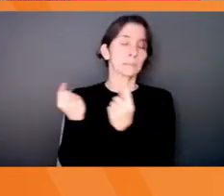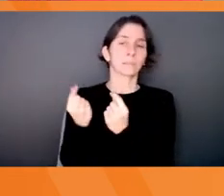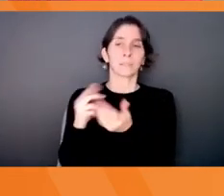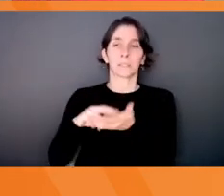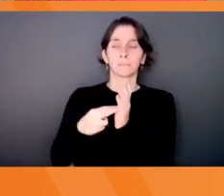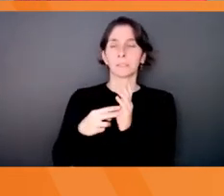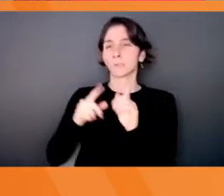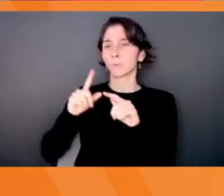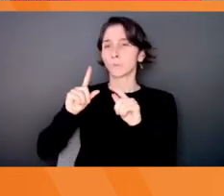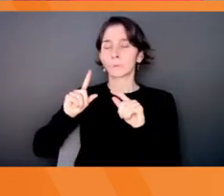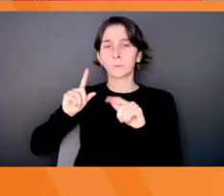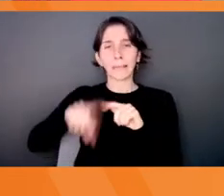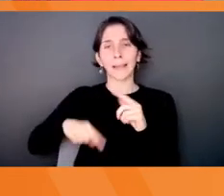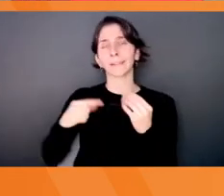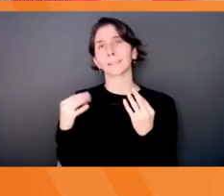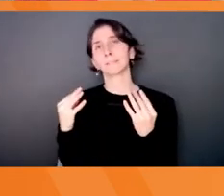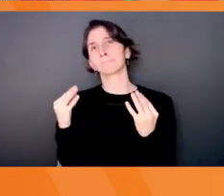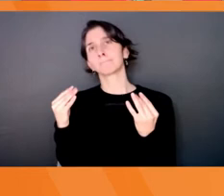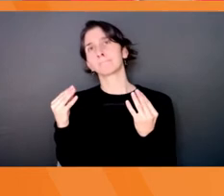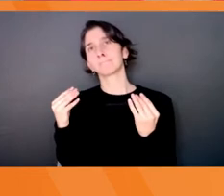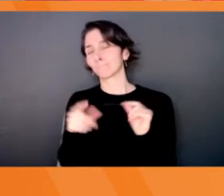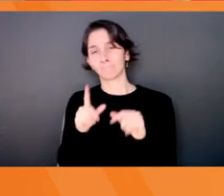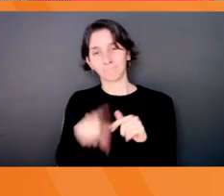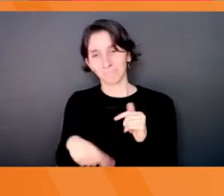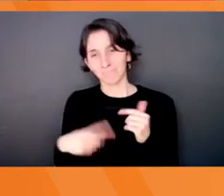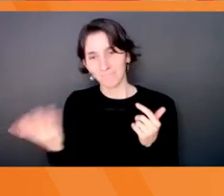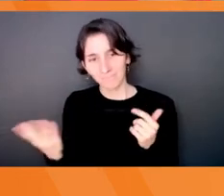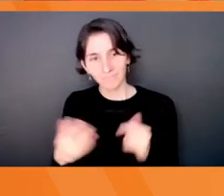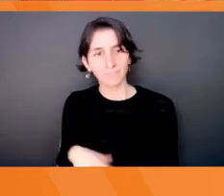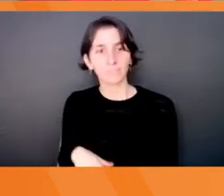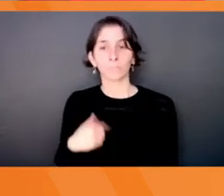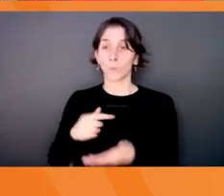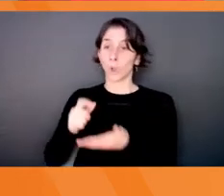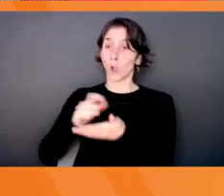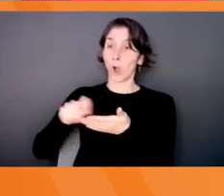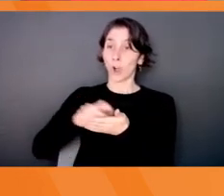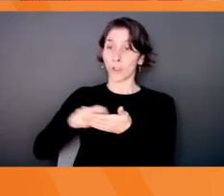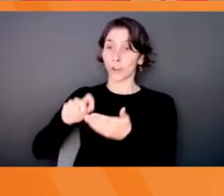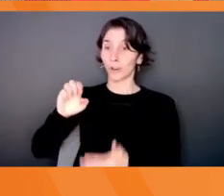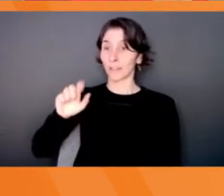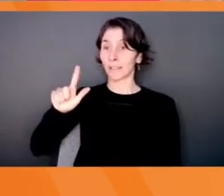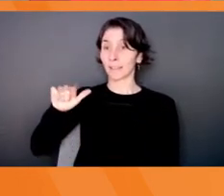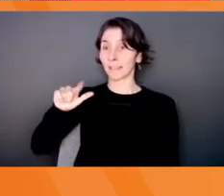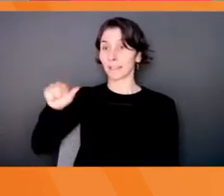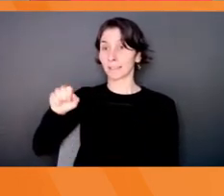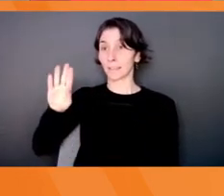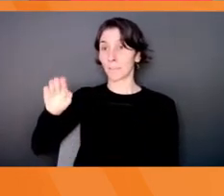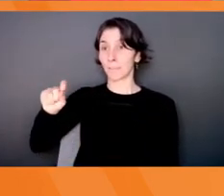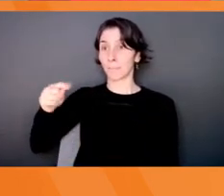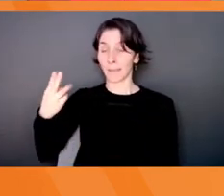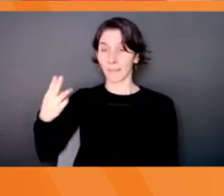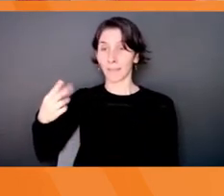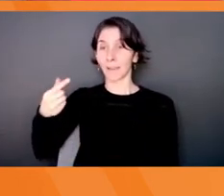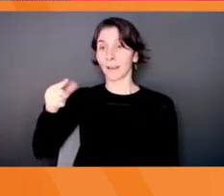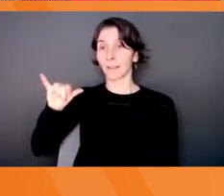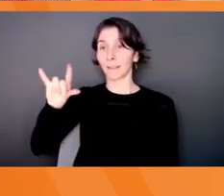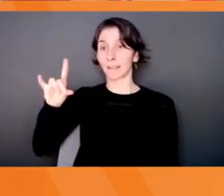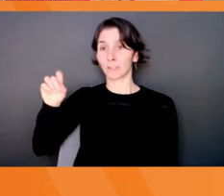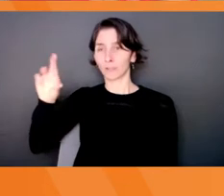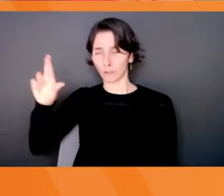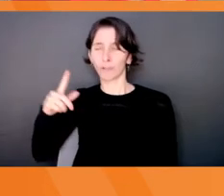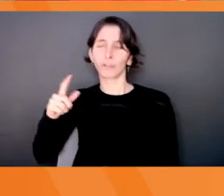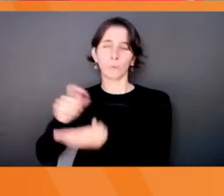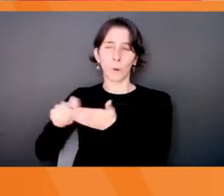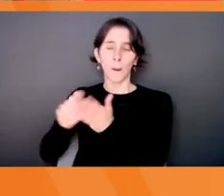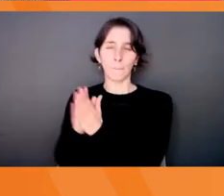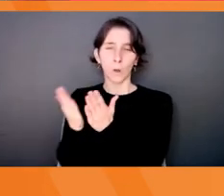visit you. Okay, so Elizabeth Gilbert, she's an author of Eat, Pray, Love. She's really known, really famous for that book. And she had this, this